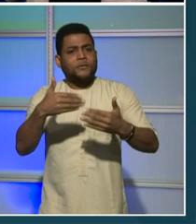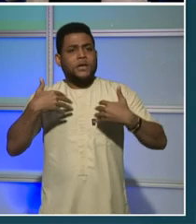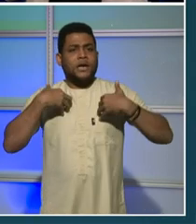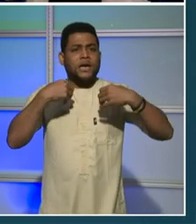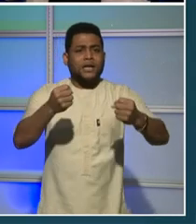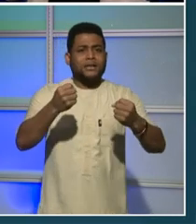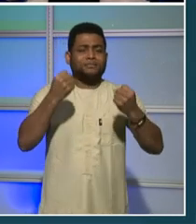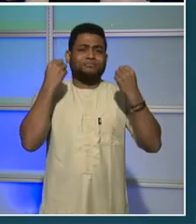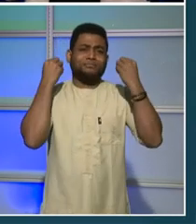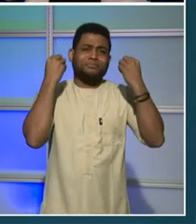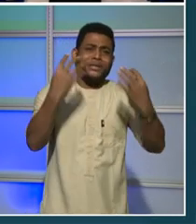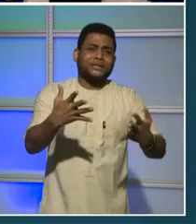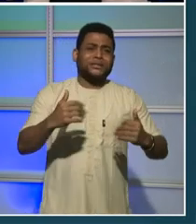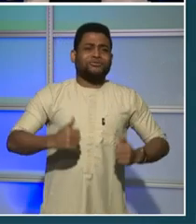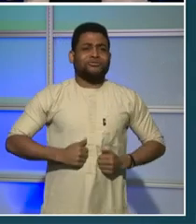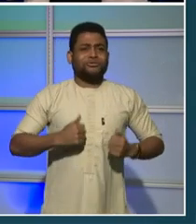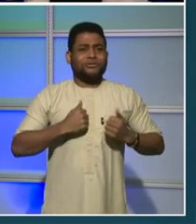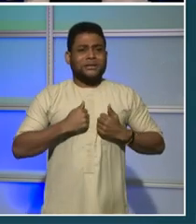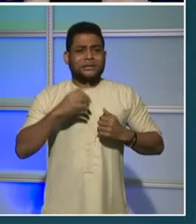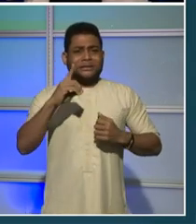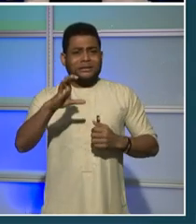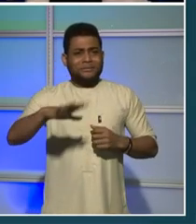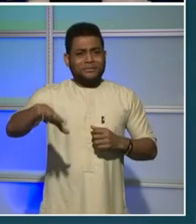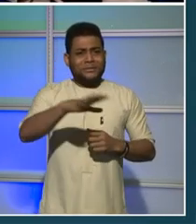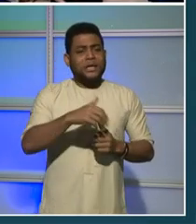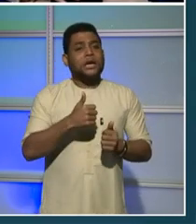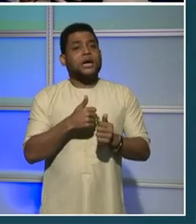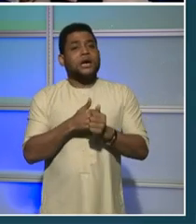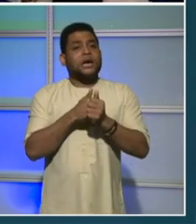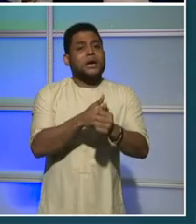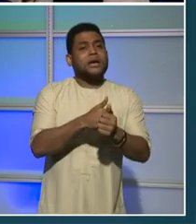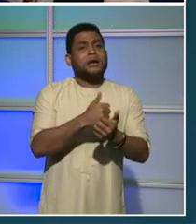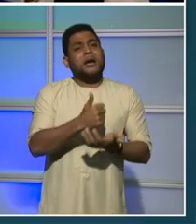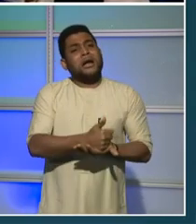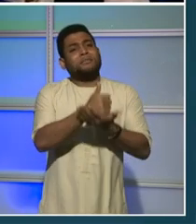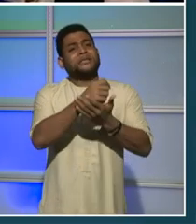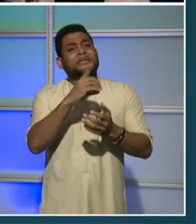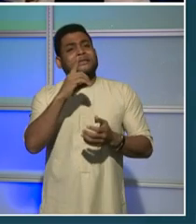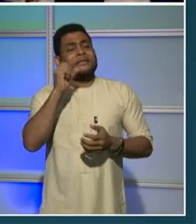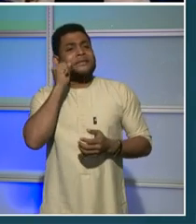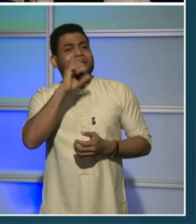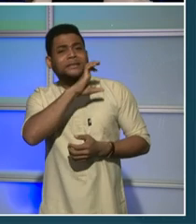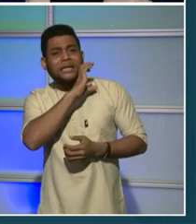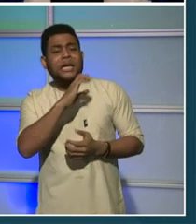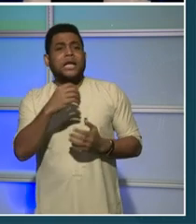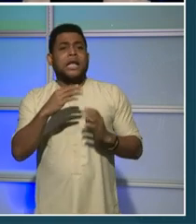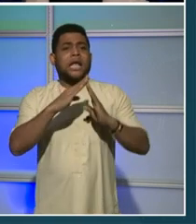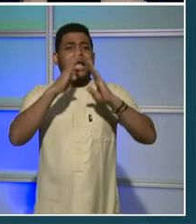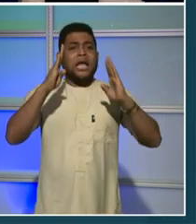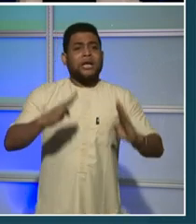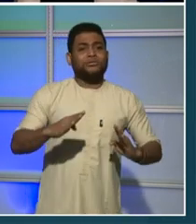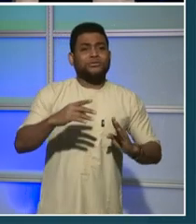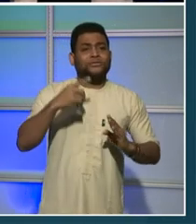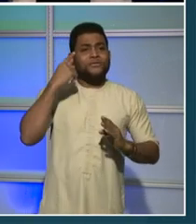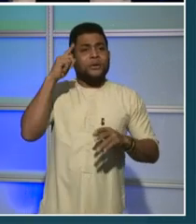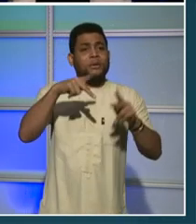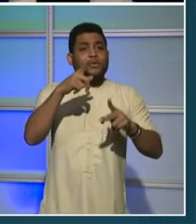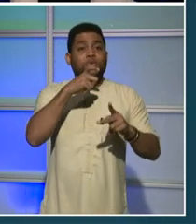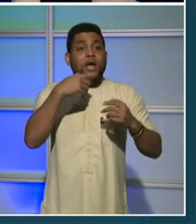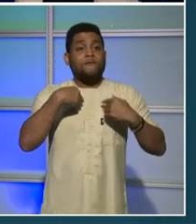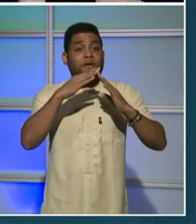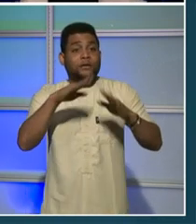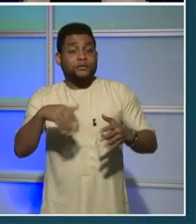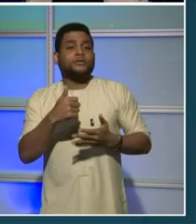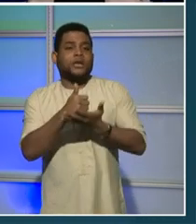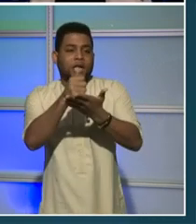residents, assistance for our seniors, and housing for our unhoused neighbors. The second largest share of the budget